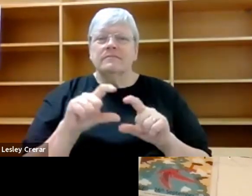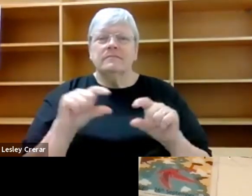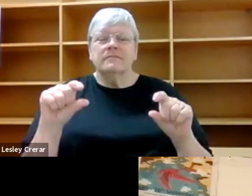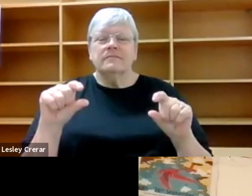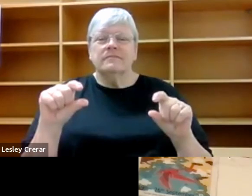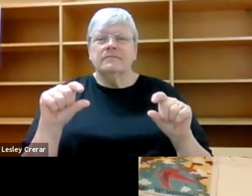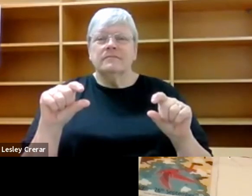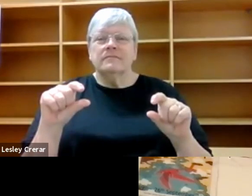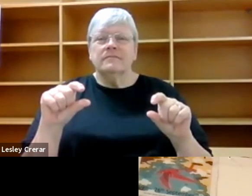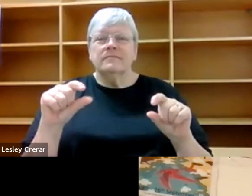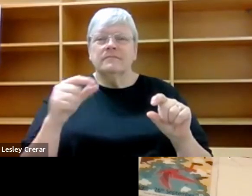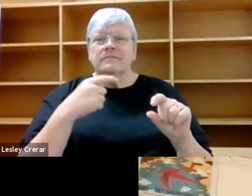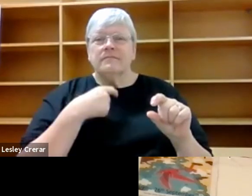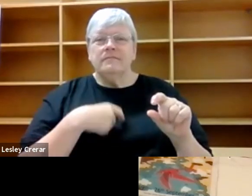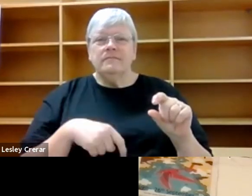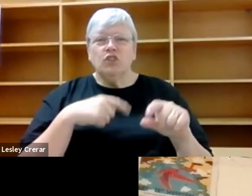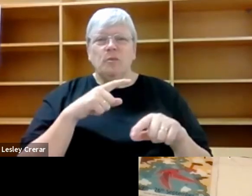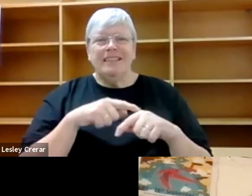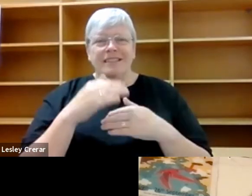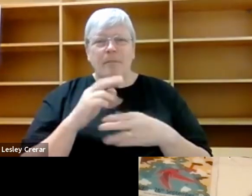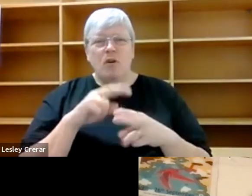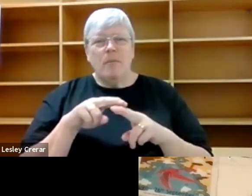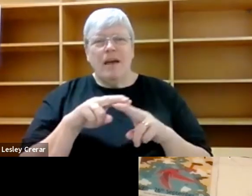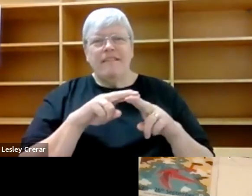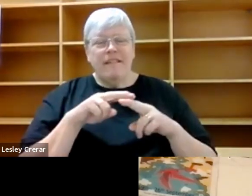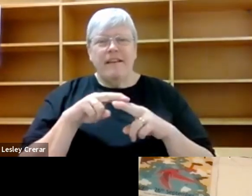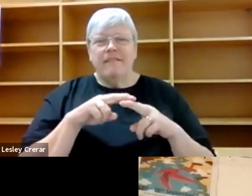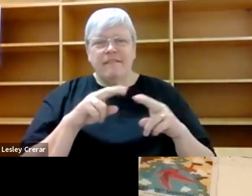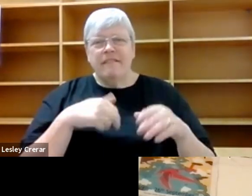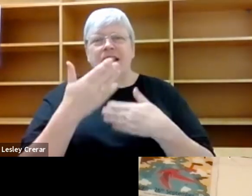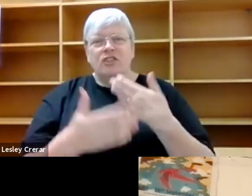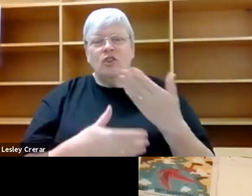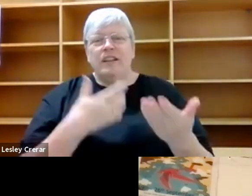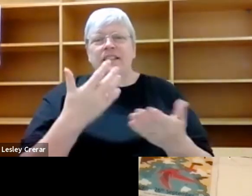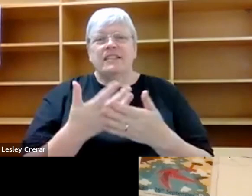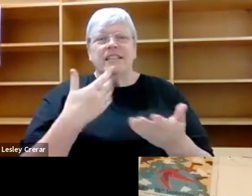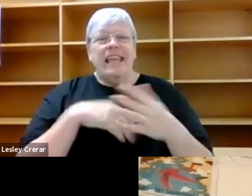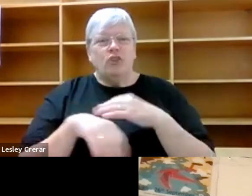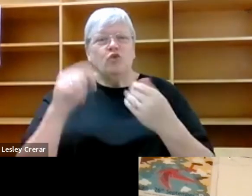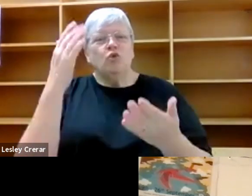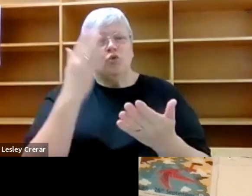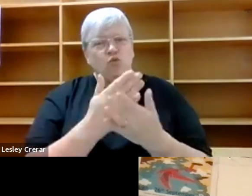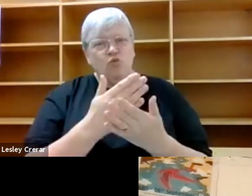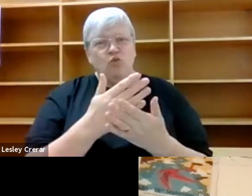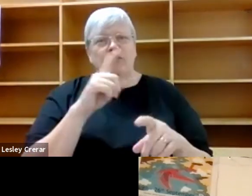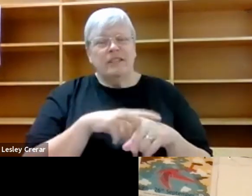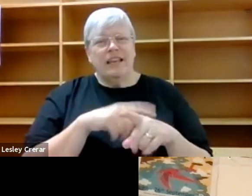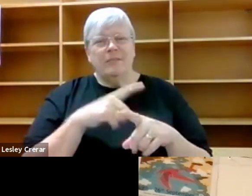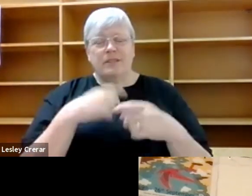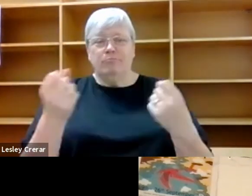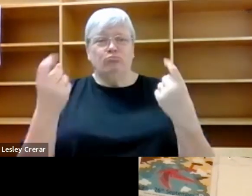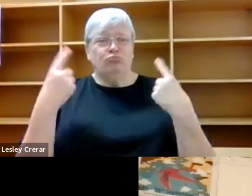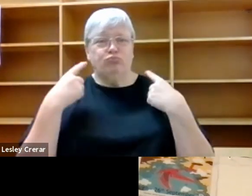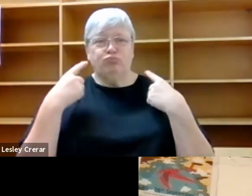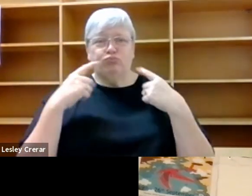timescale of my family story through green and unfurling dendrological time to that which far exceeds the scope of my understanding. The deep and fathomless